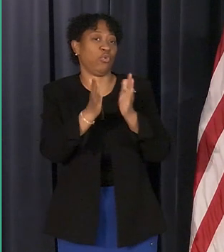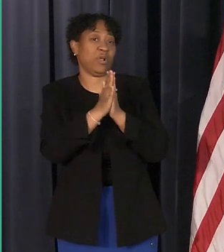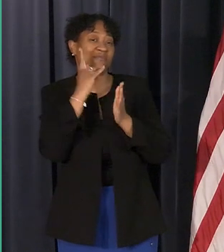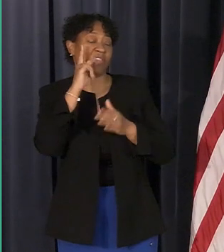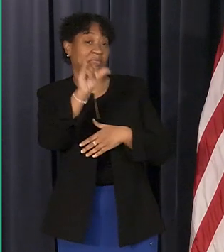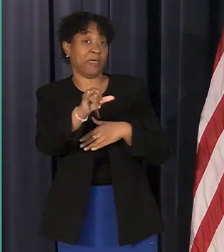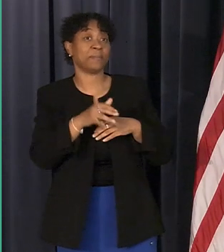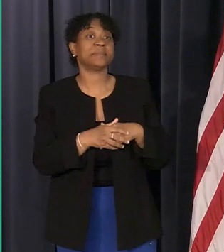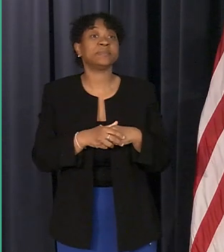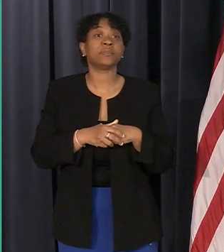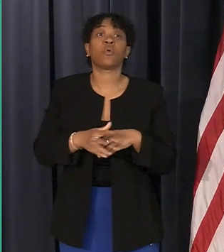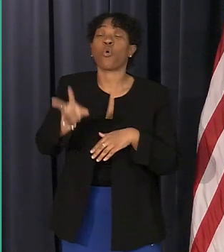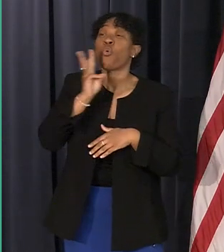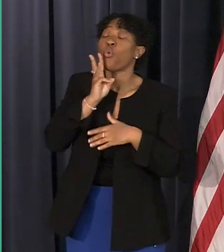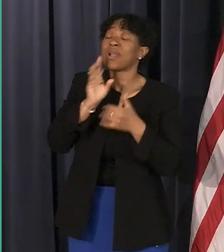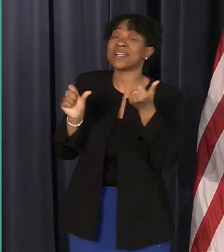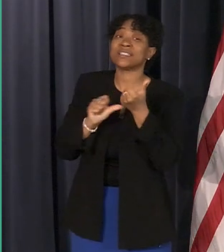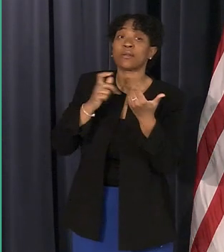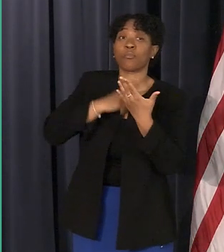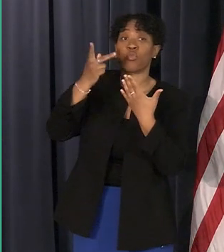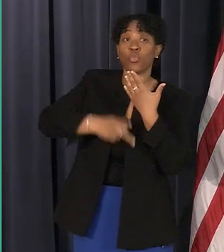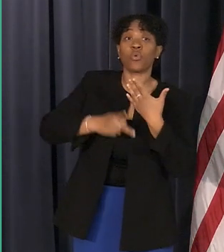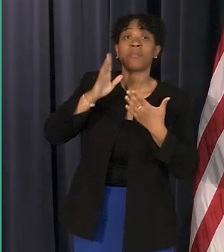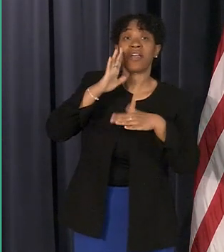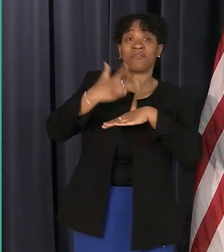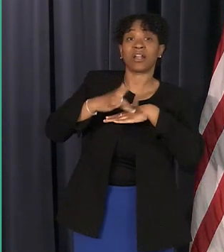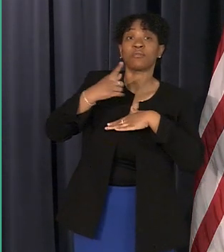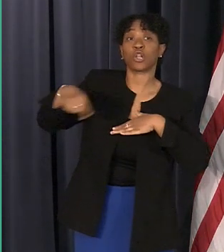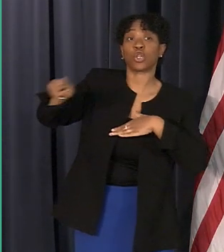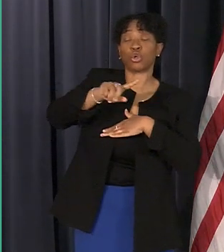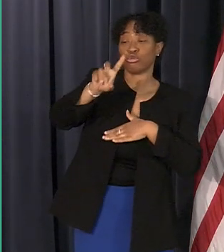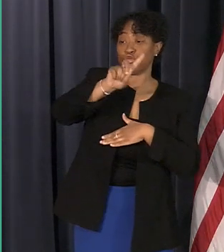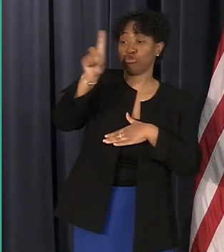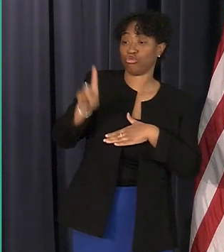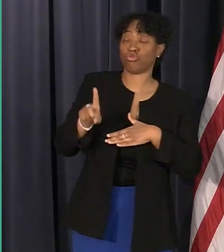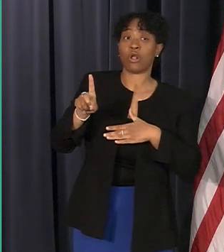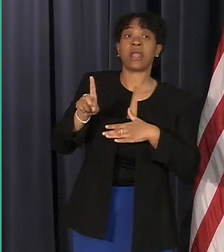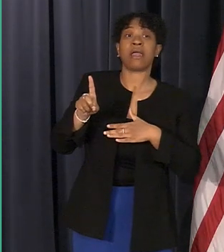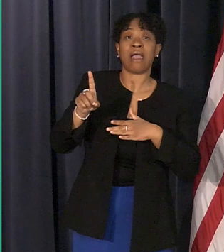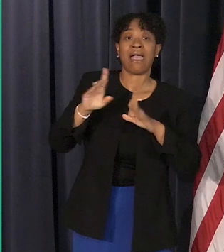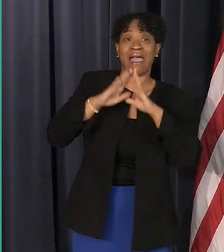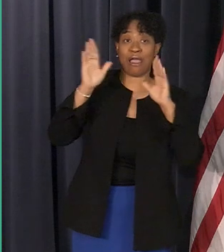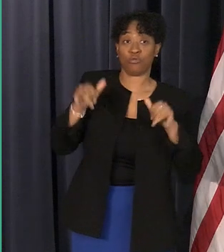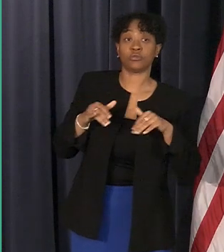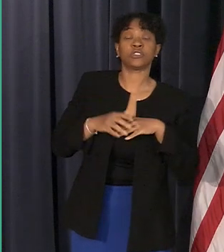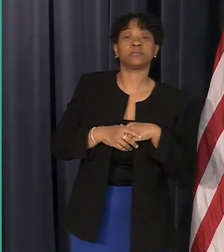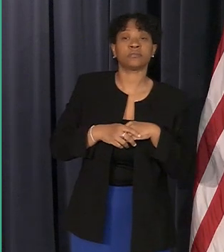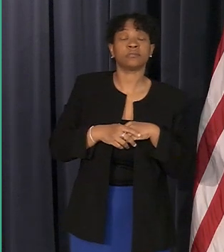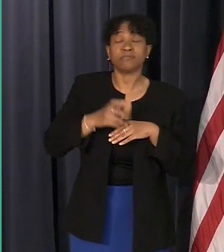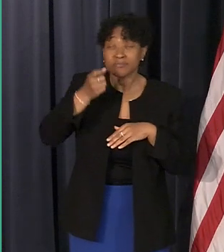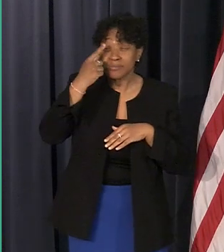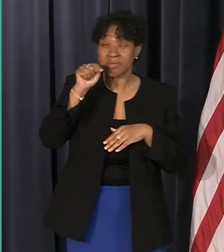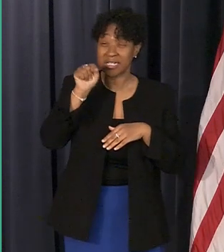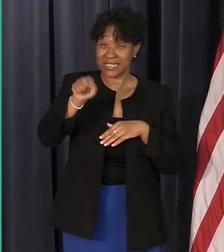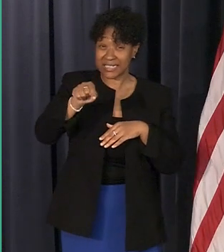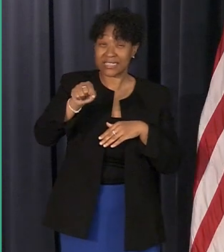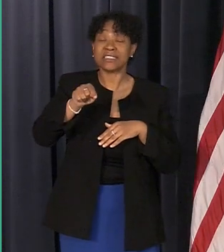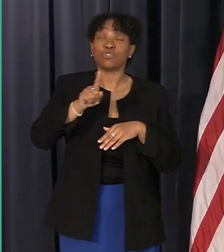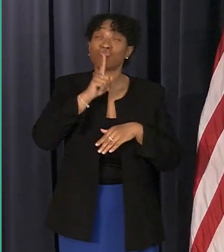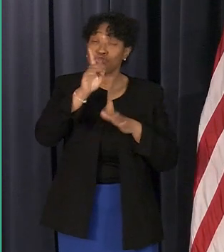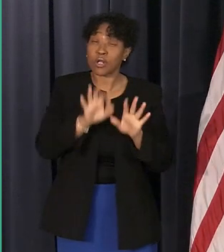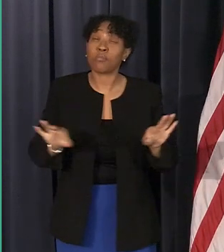water assistance program available to detroit households and and this is this is really important